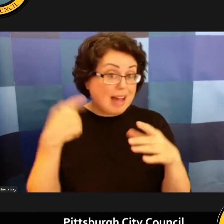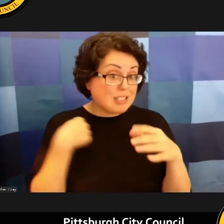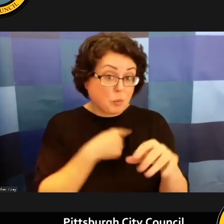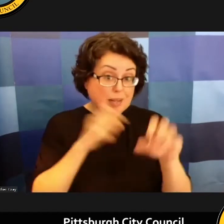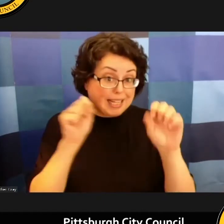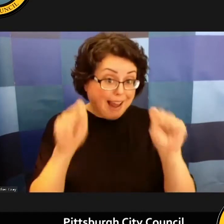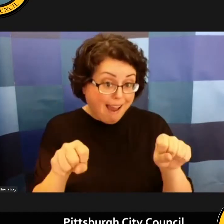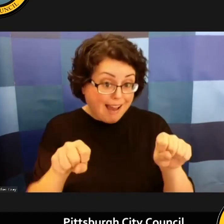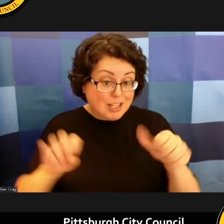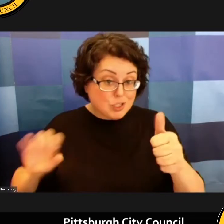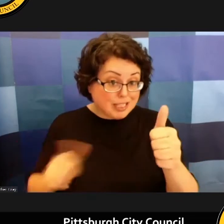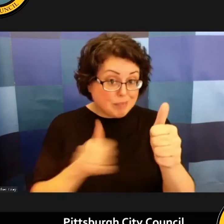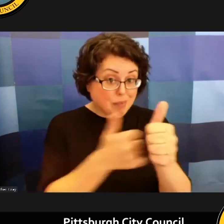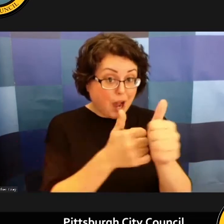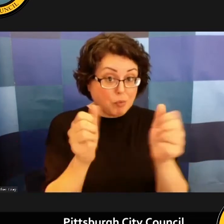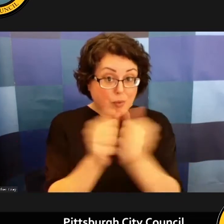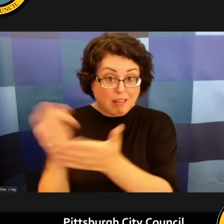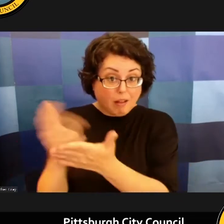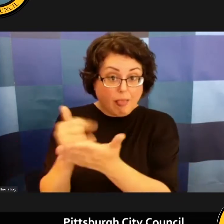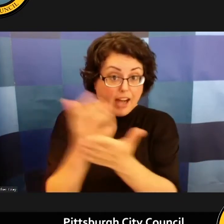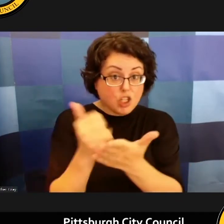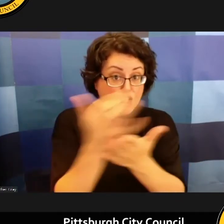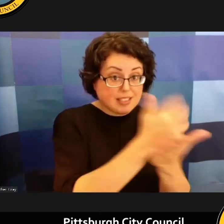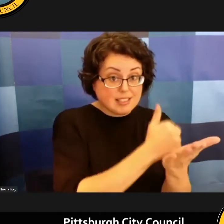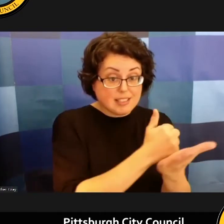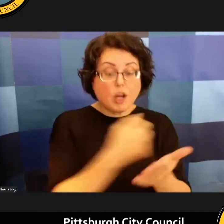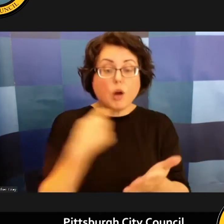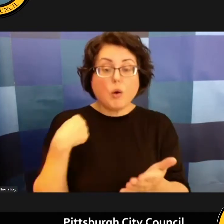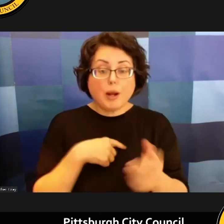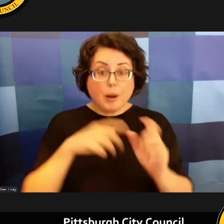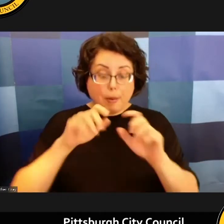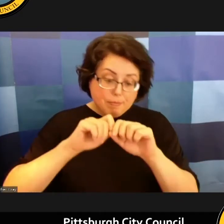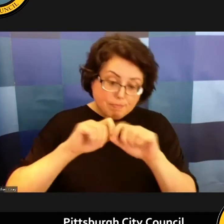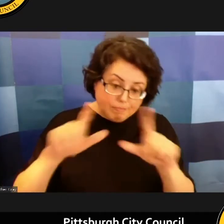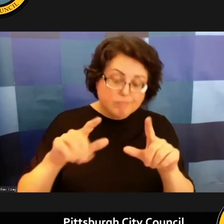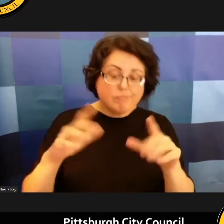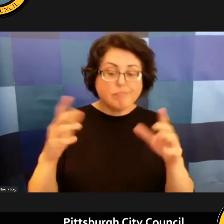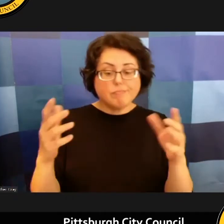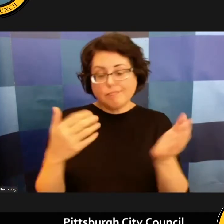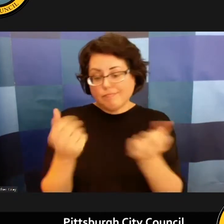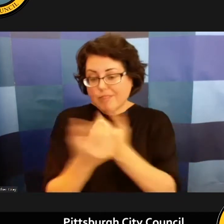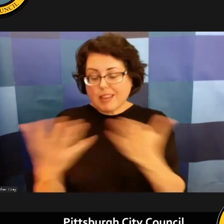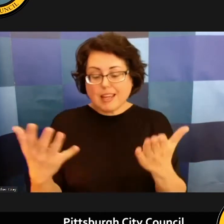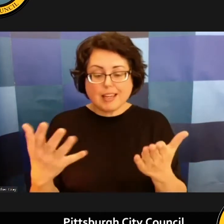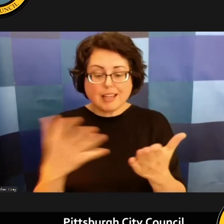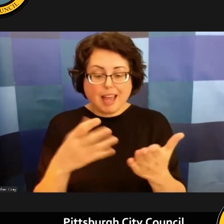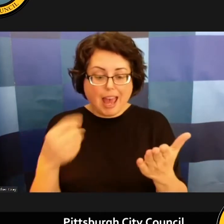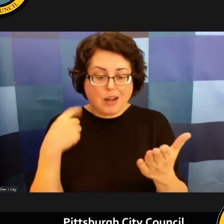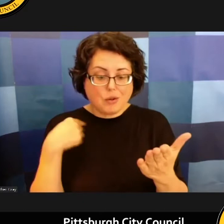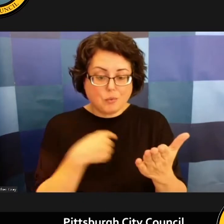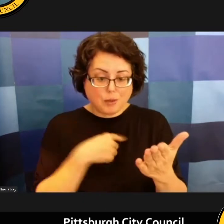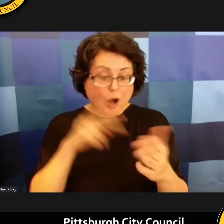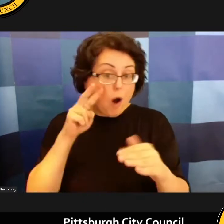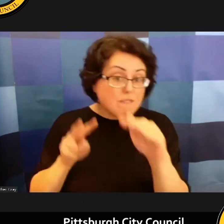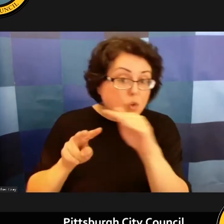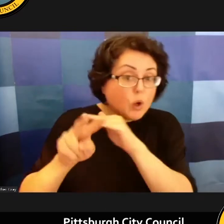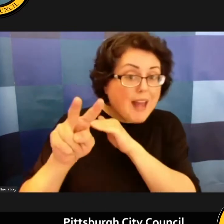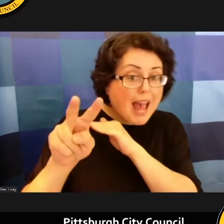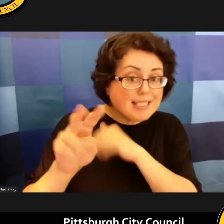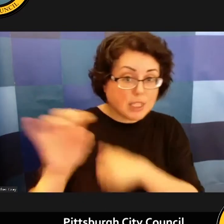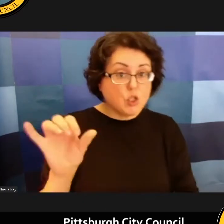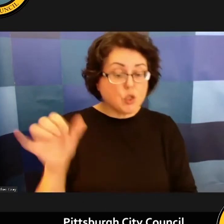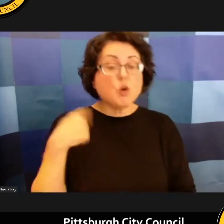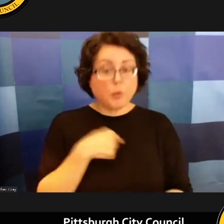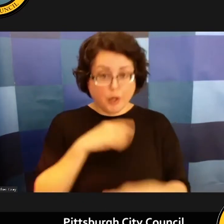those collections uh posting and and whatnot um and as well as the forecasting uh you know we're doing the best that we